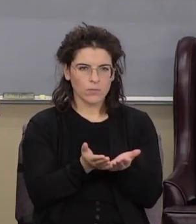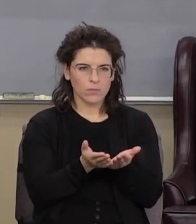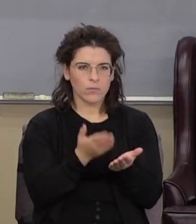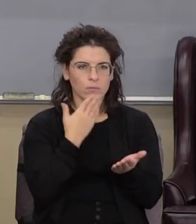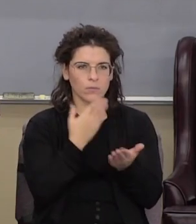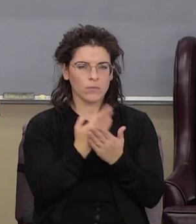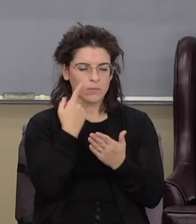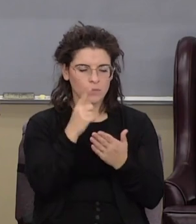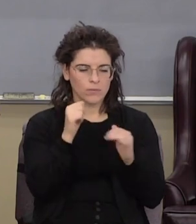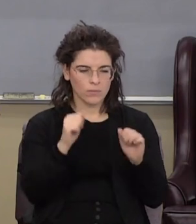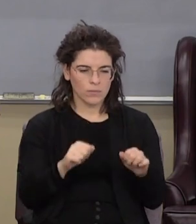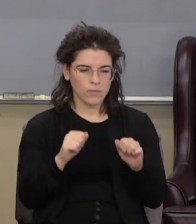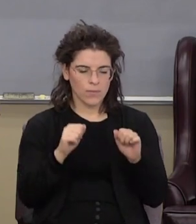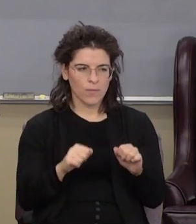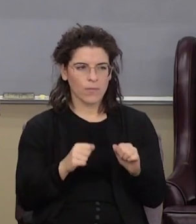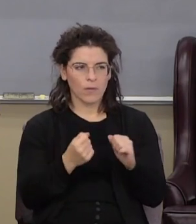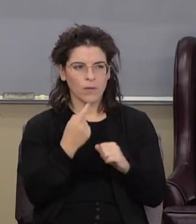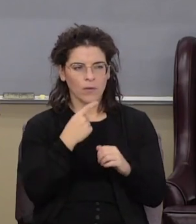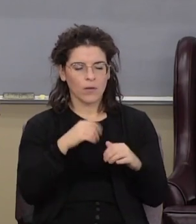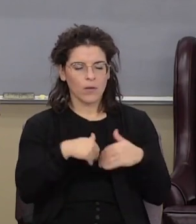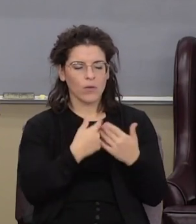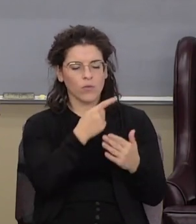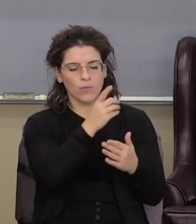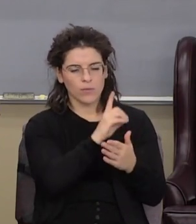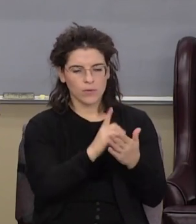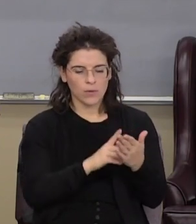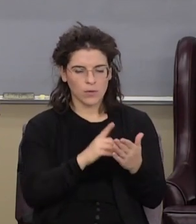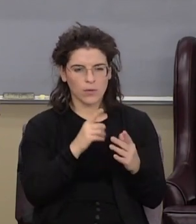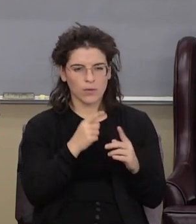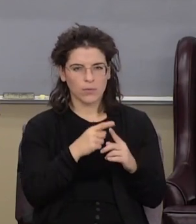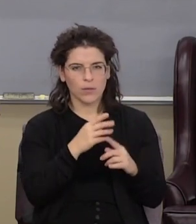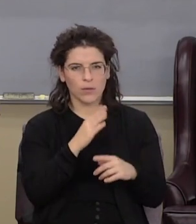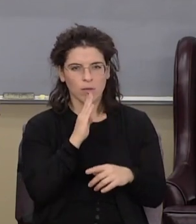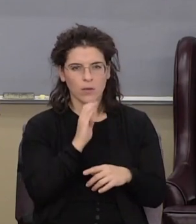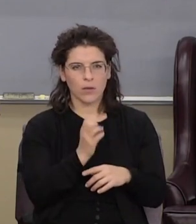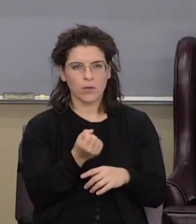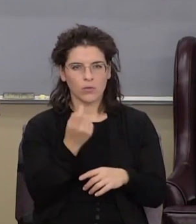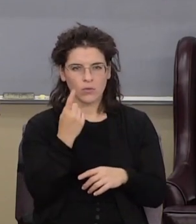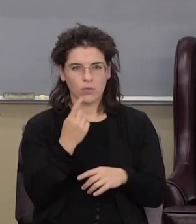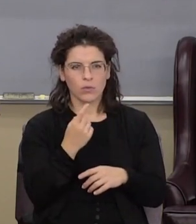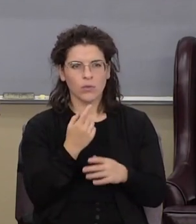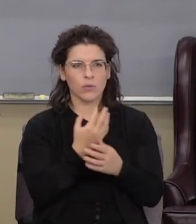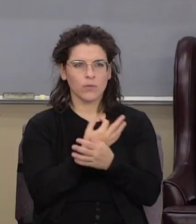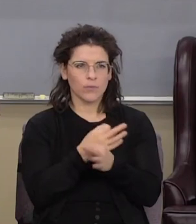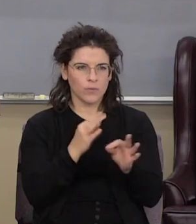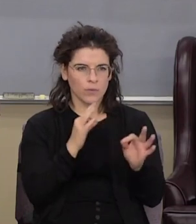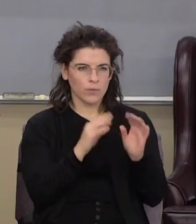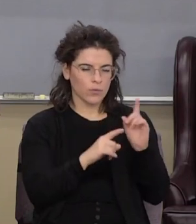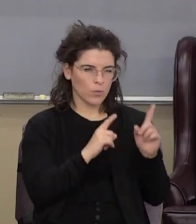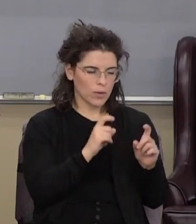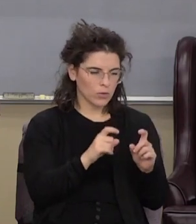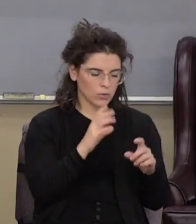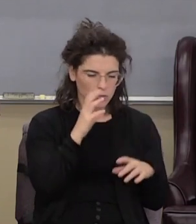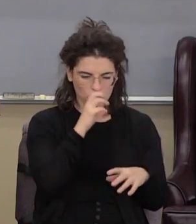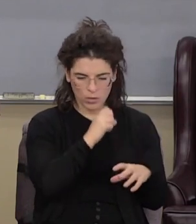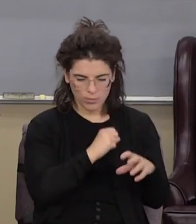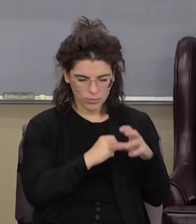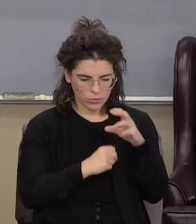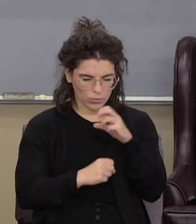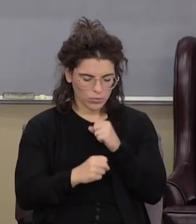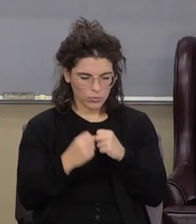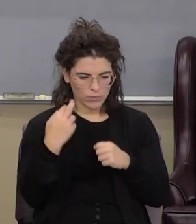we thank you for the ability to understand it the way you've designed it to be understood the freedom to question the assumptions of religion